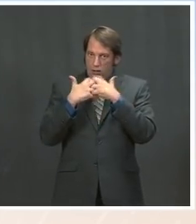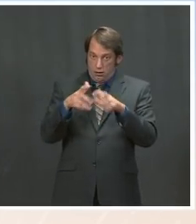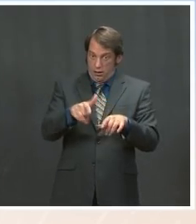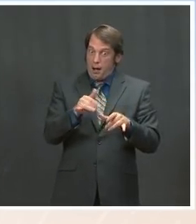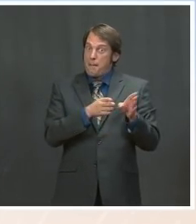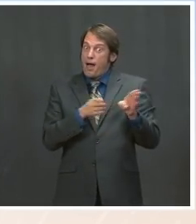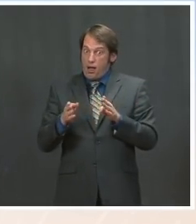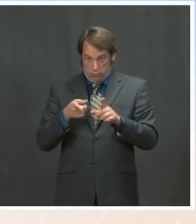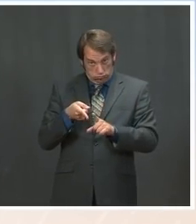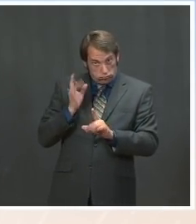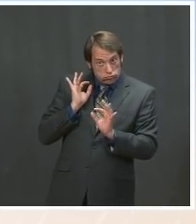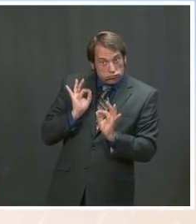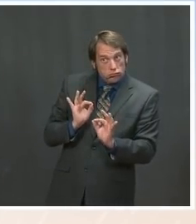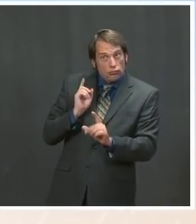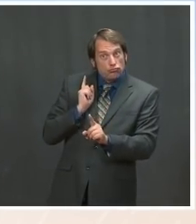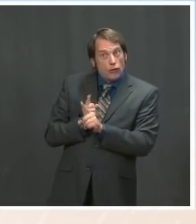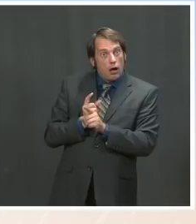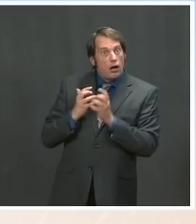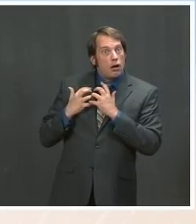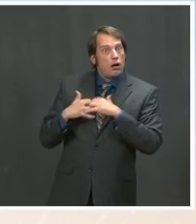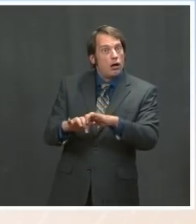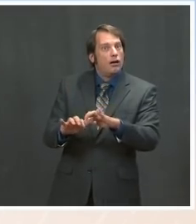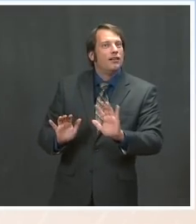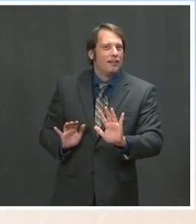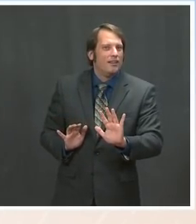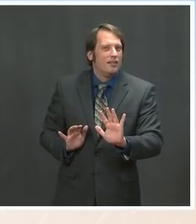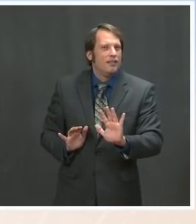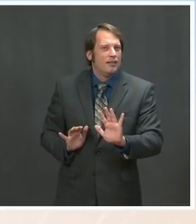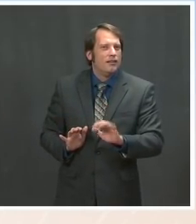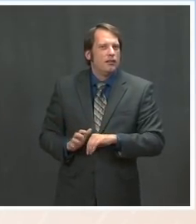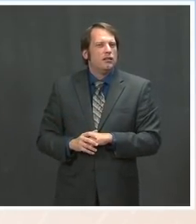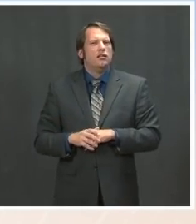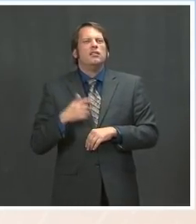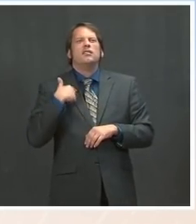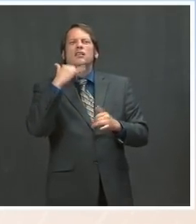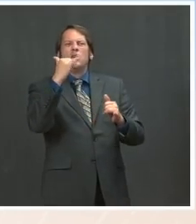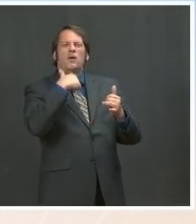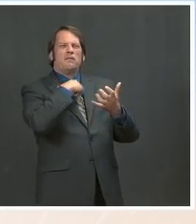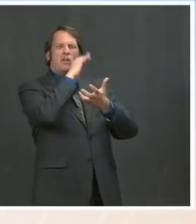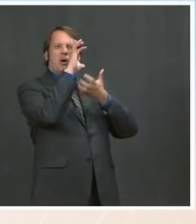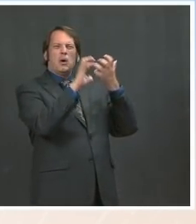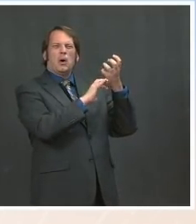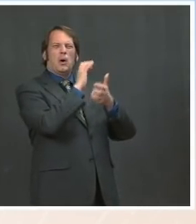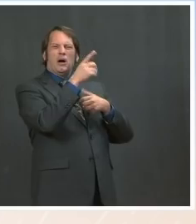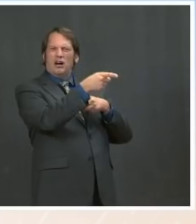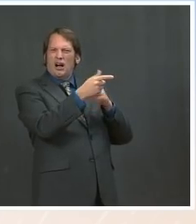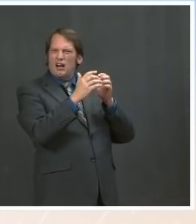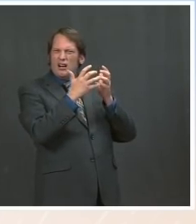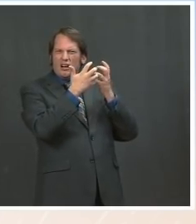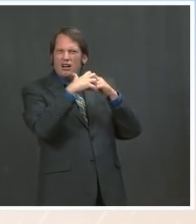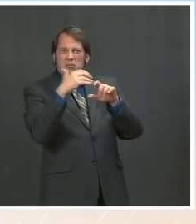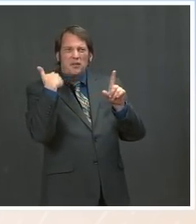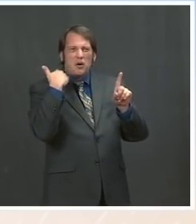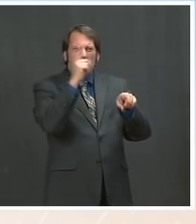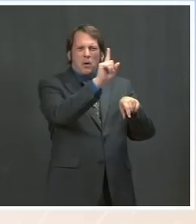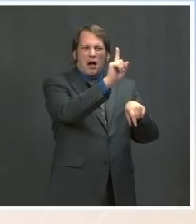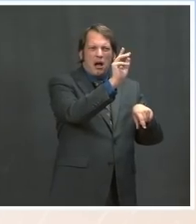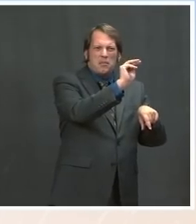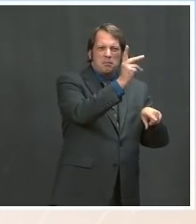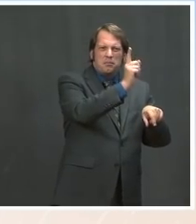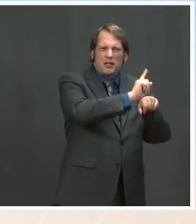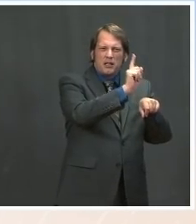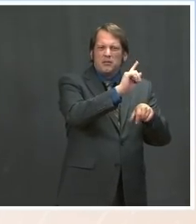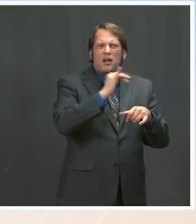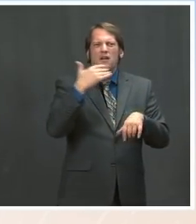confused about what changed between 1 p.m. on Friday and around 4.30 p.m. on Friday to go from we're not